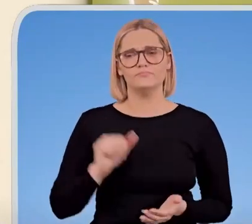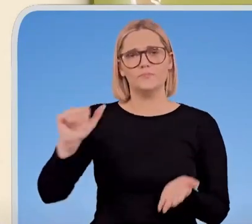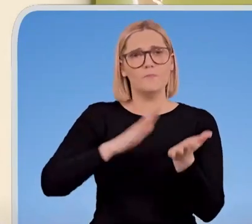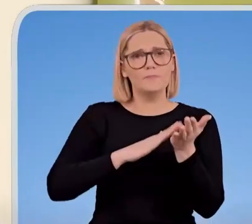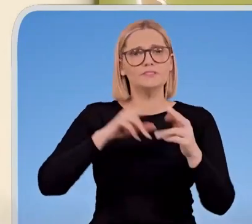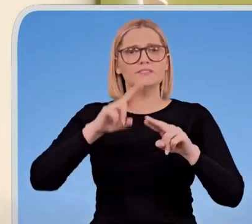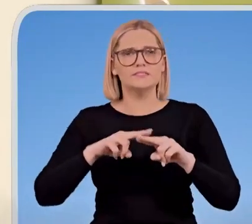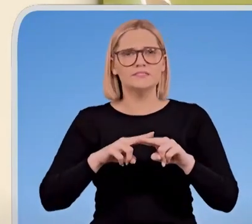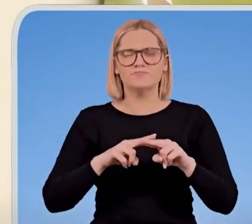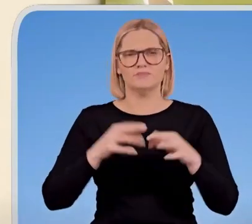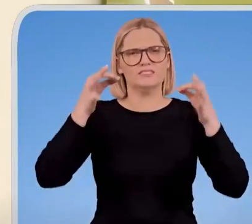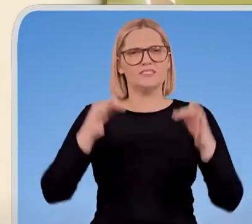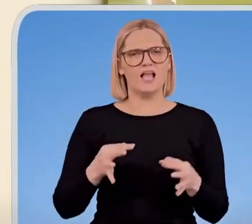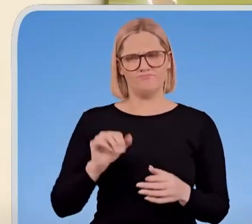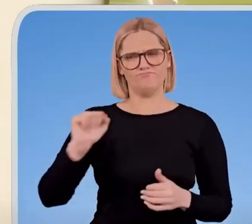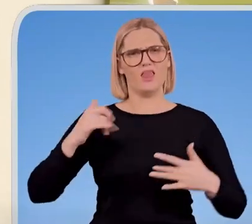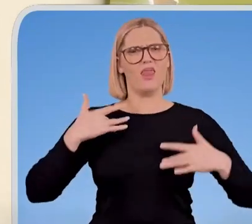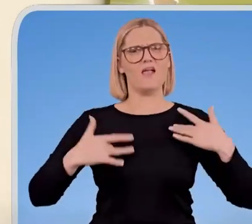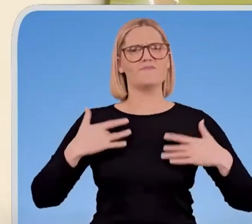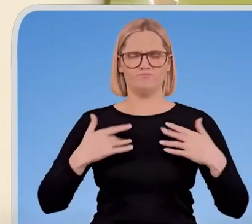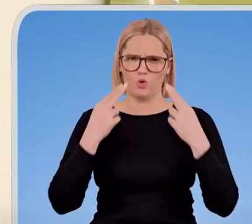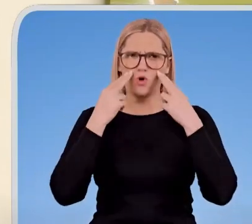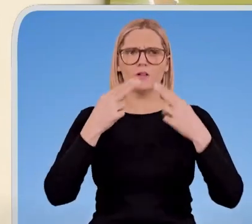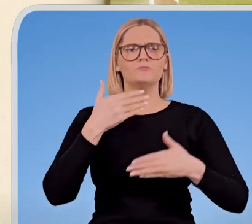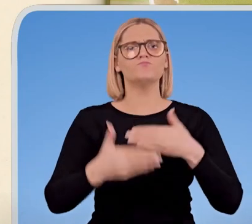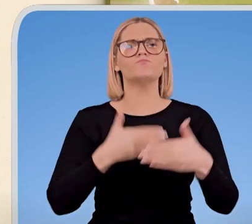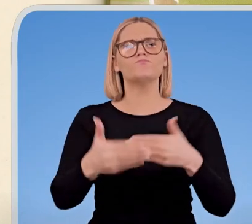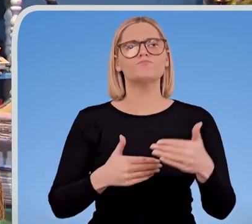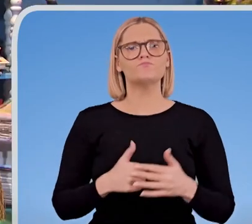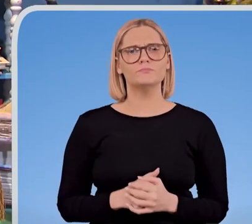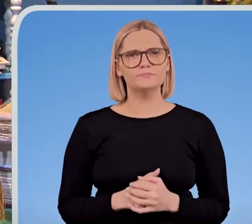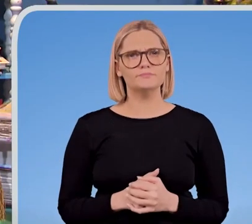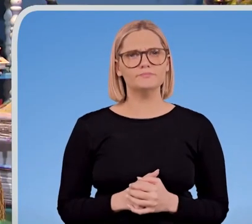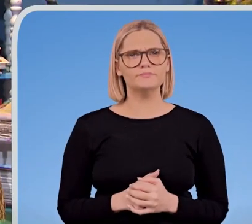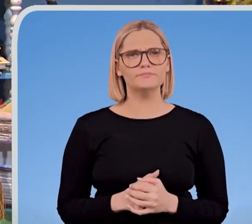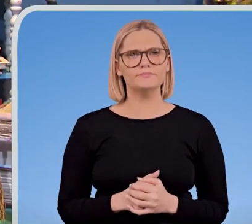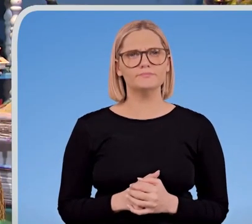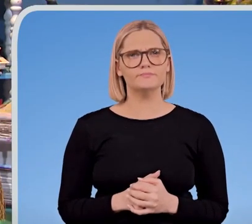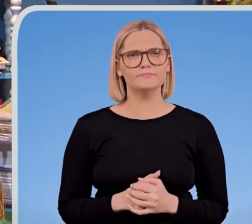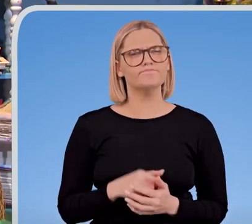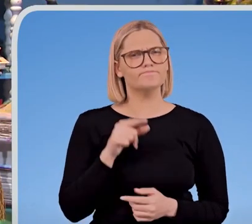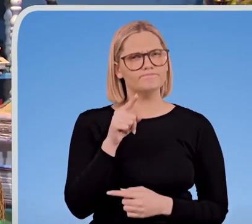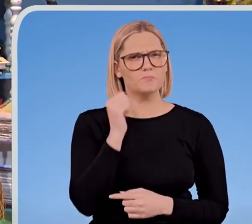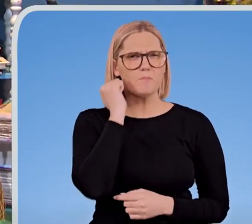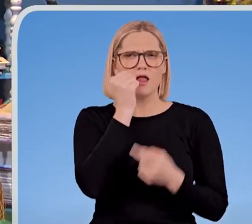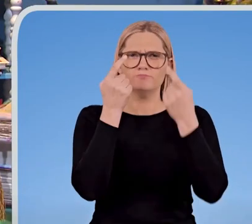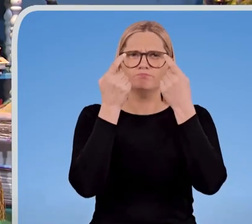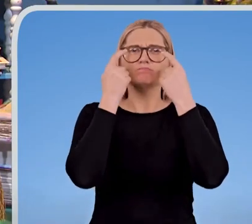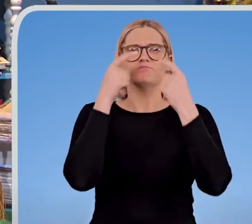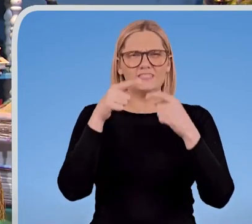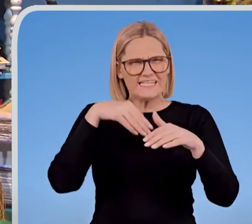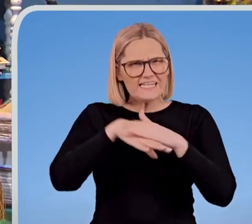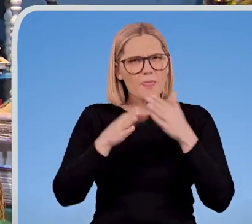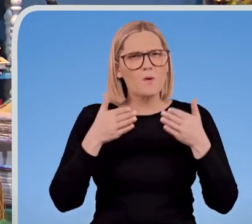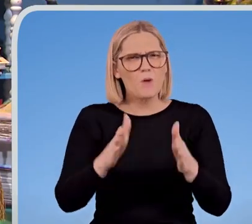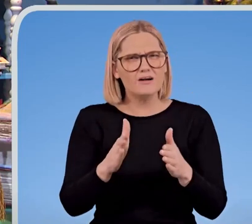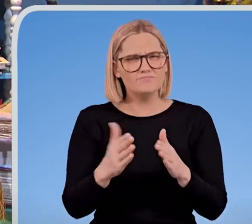that his life would be as normal as they could possibly make it. That big black dot that Matt's seeing is really getting in the